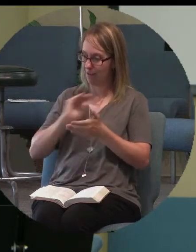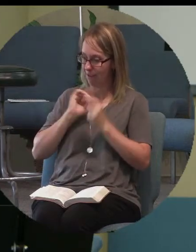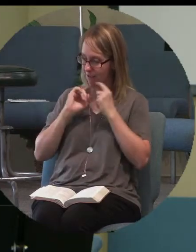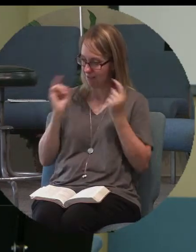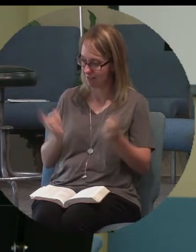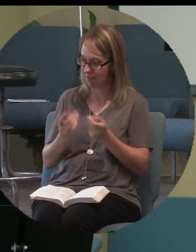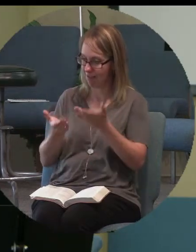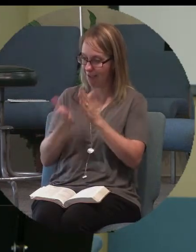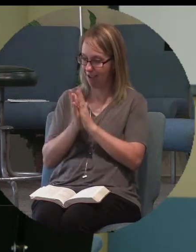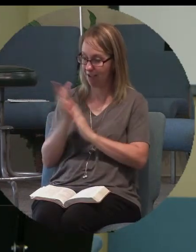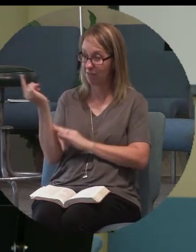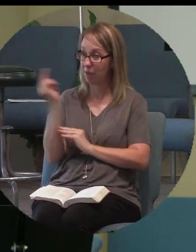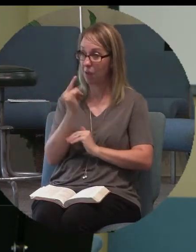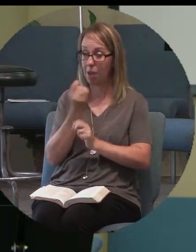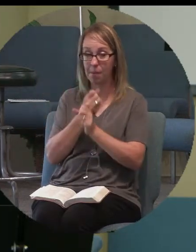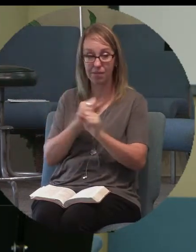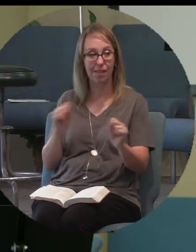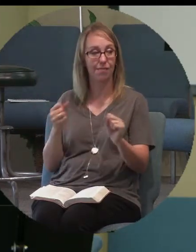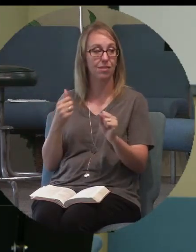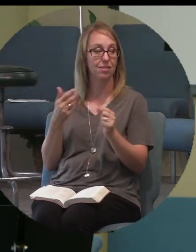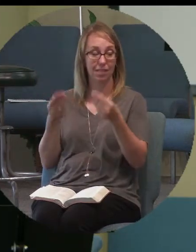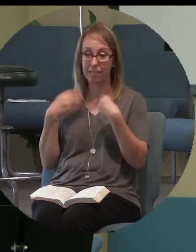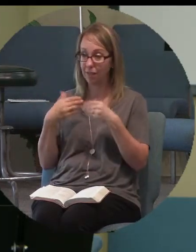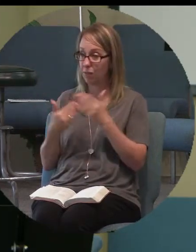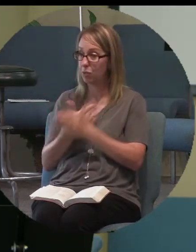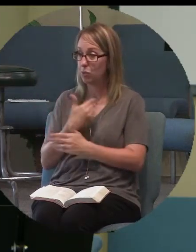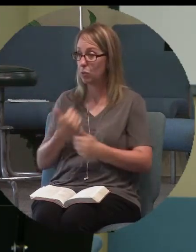come and save us and give us new life.